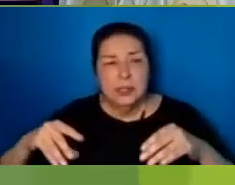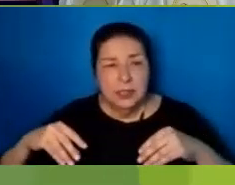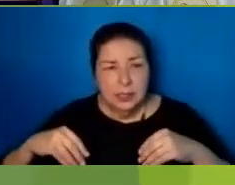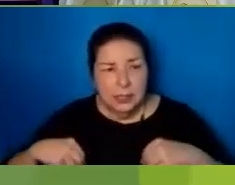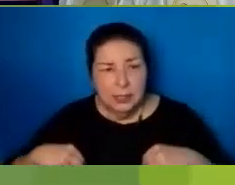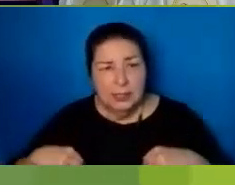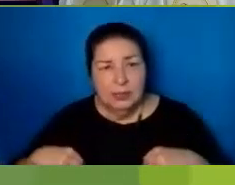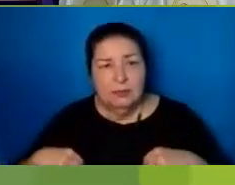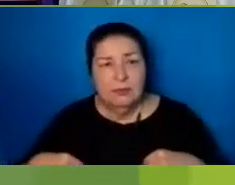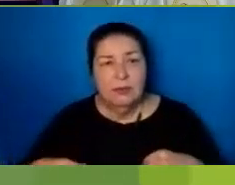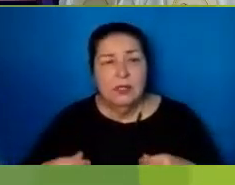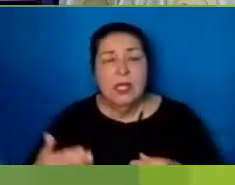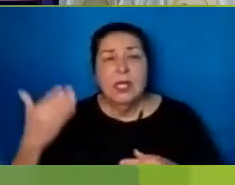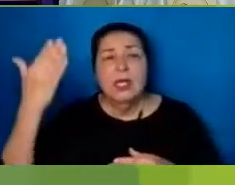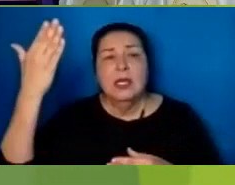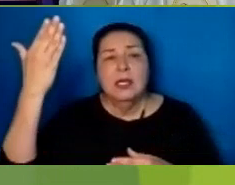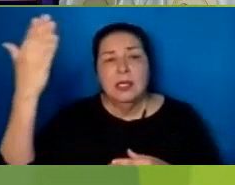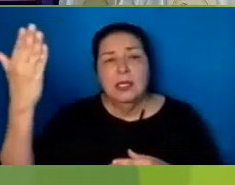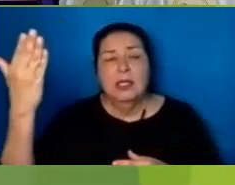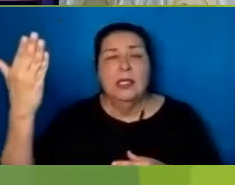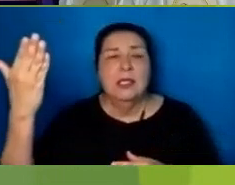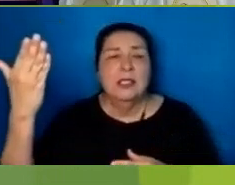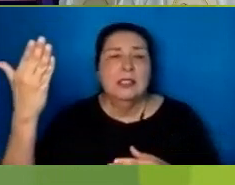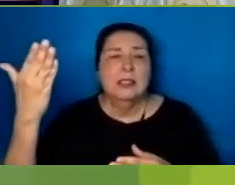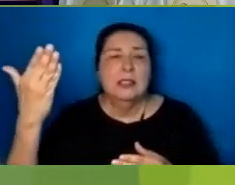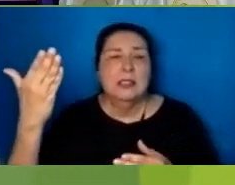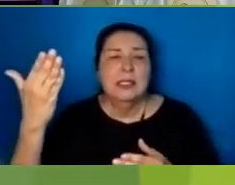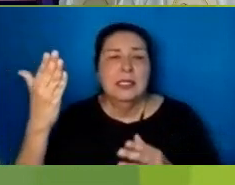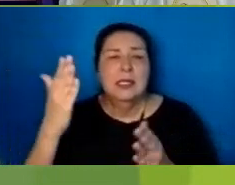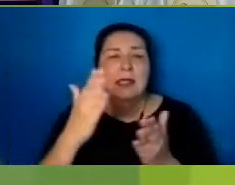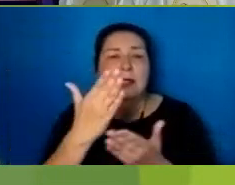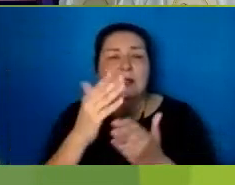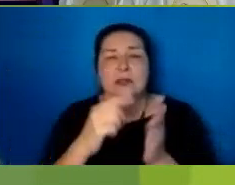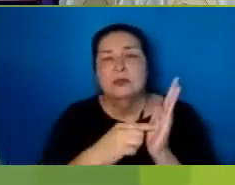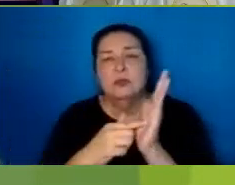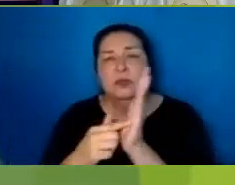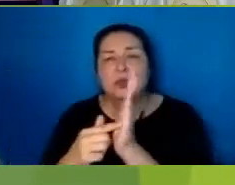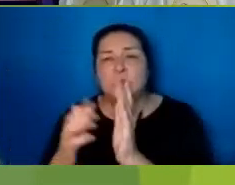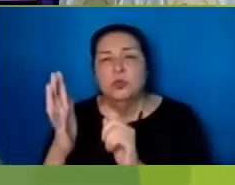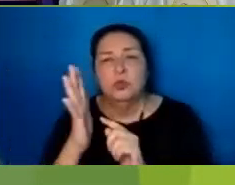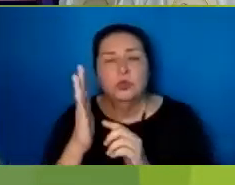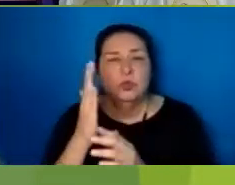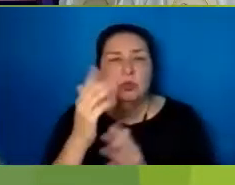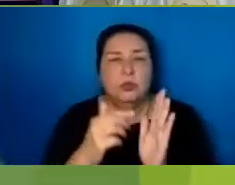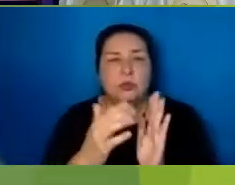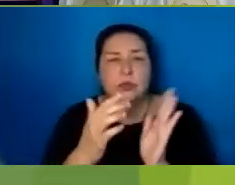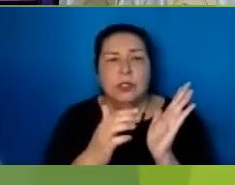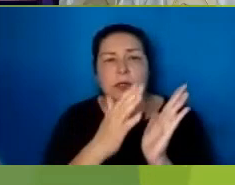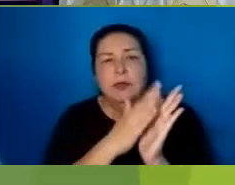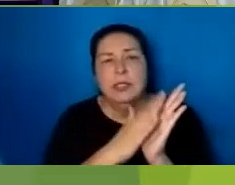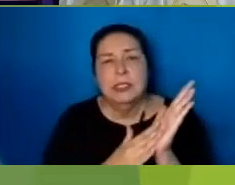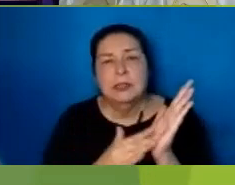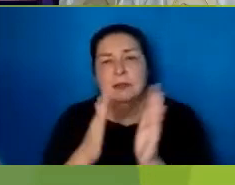see Whose raw imprinted Pounds we